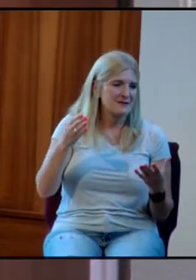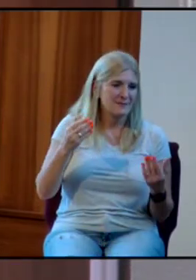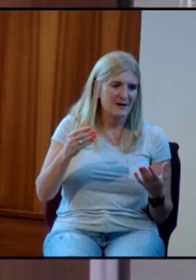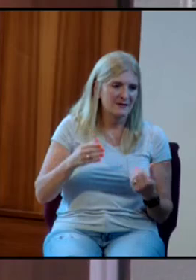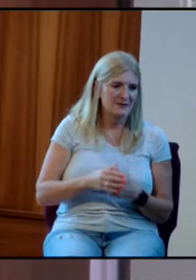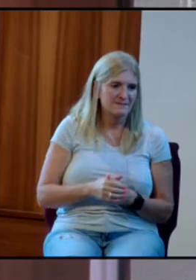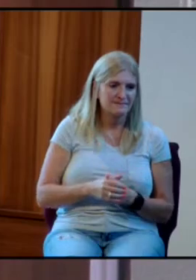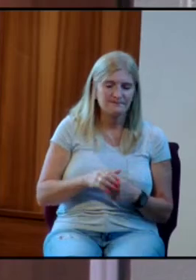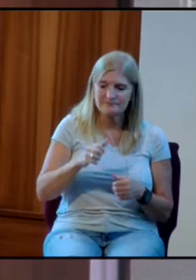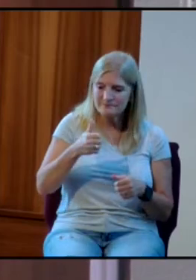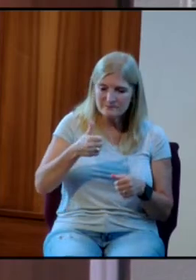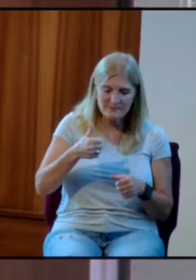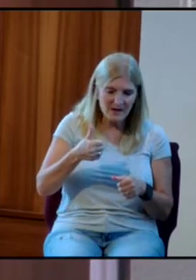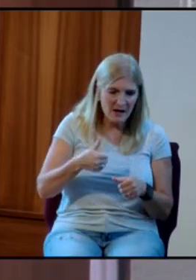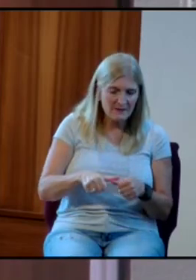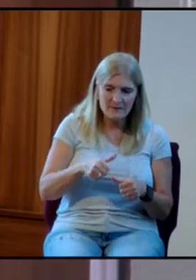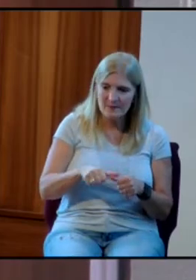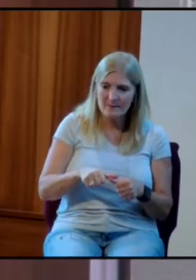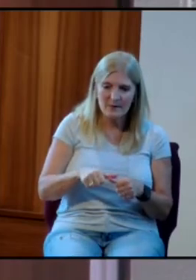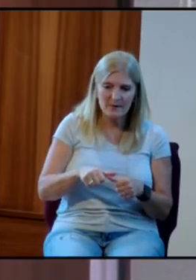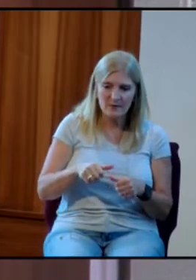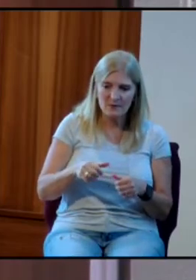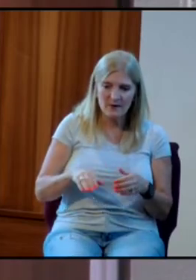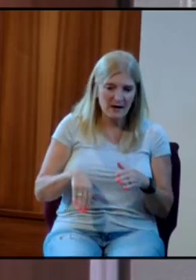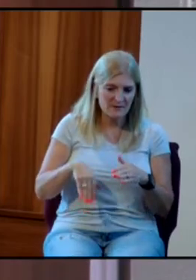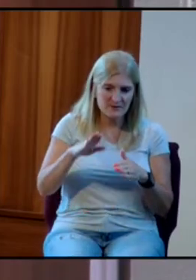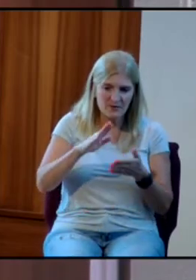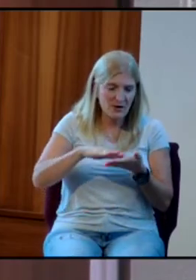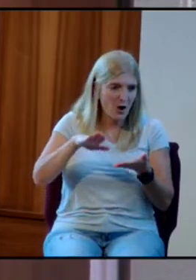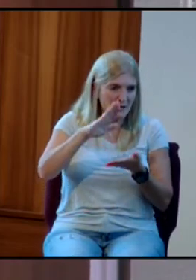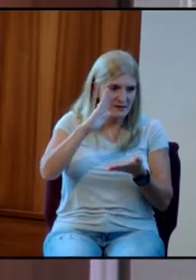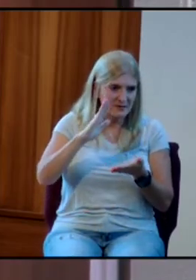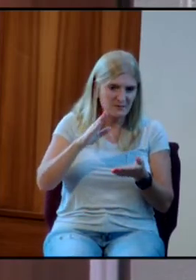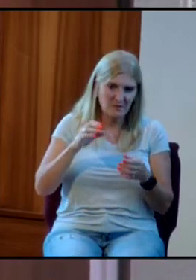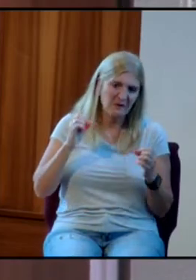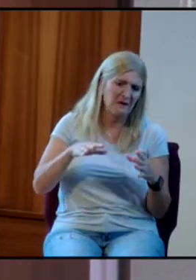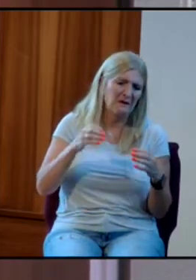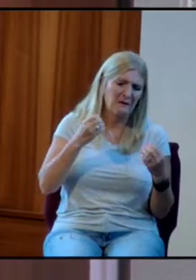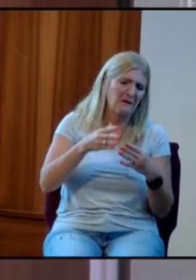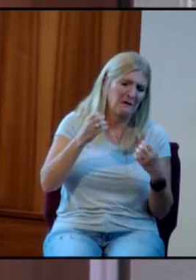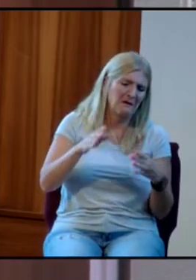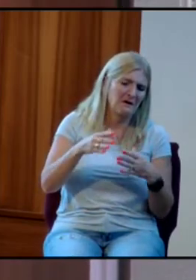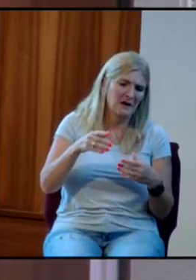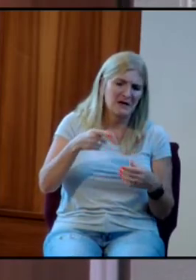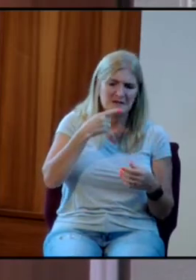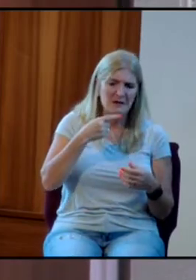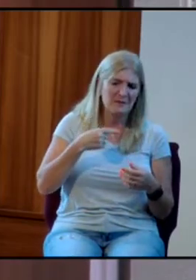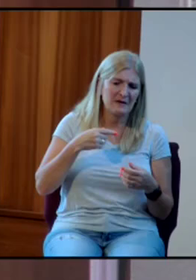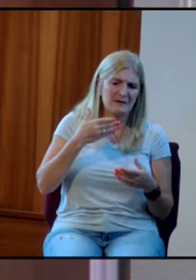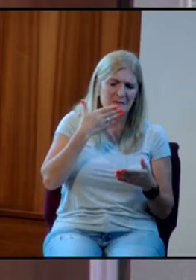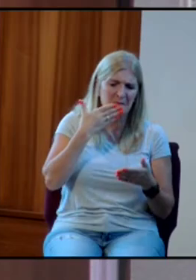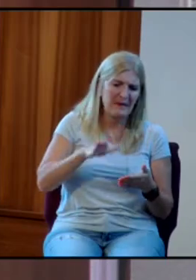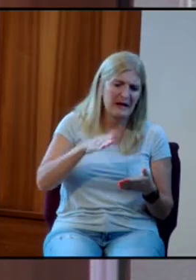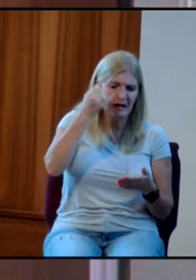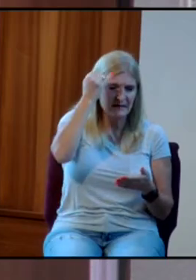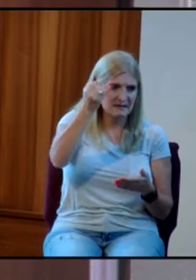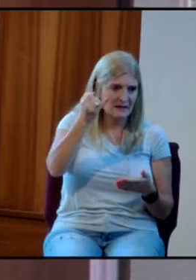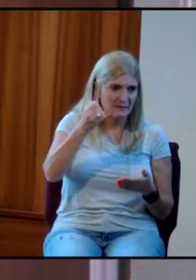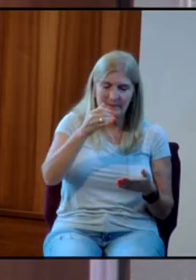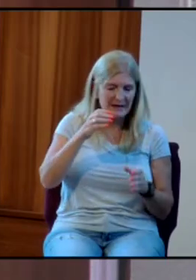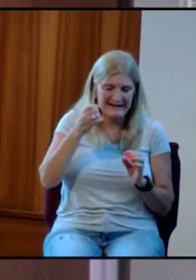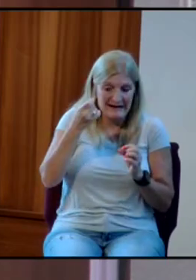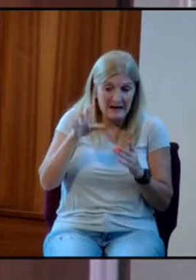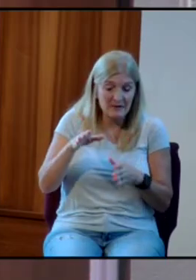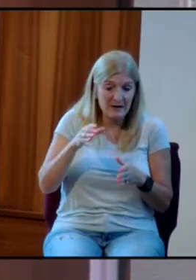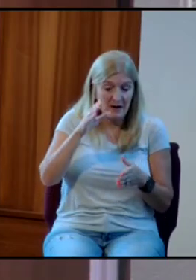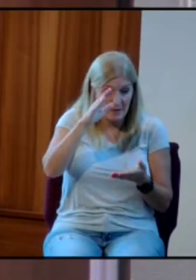because I believe God is my creator, but I can live with it. You know what I can't believe? I can't believe